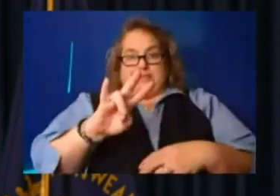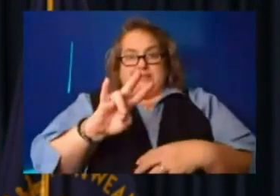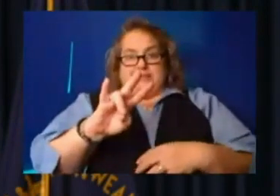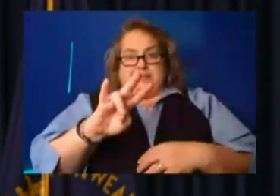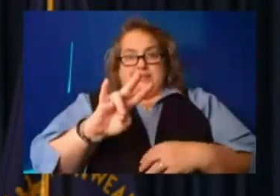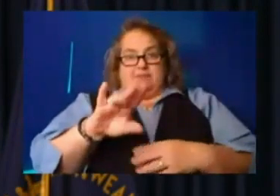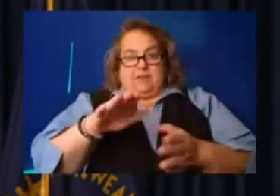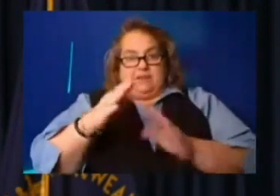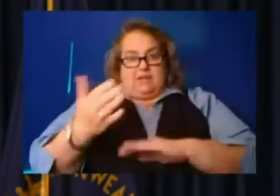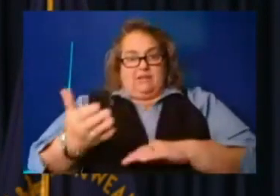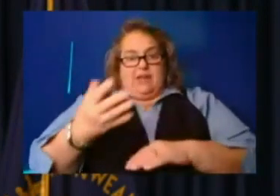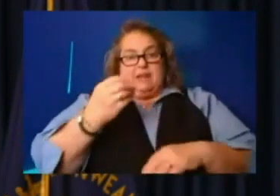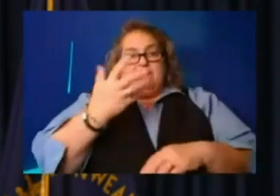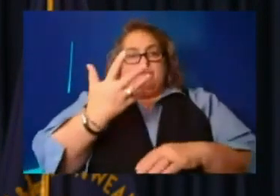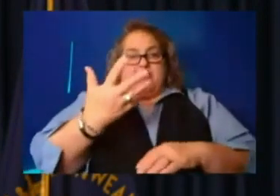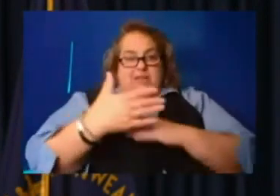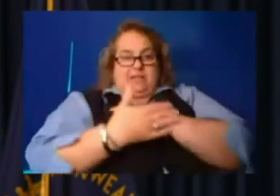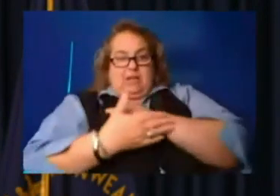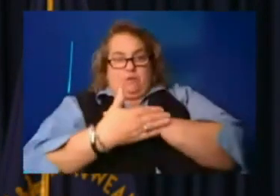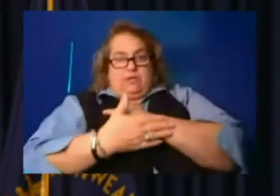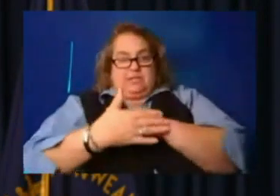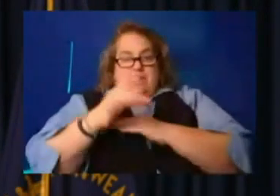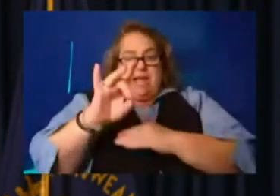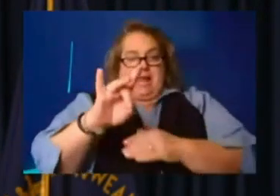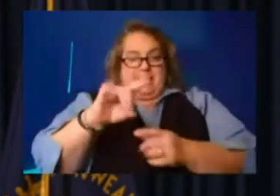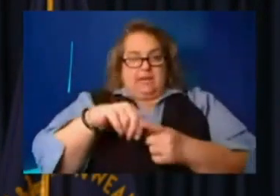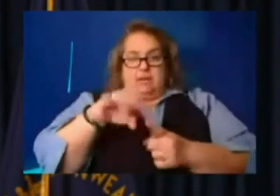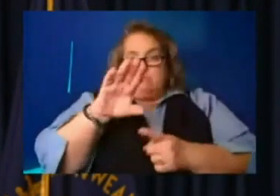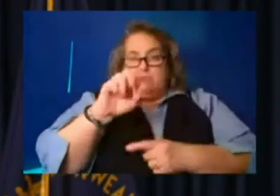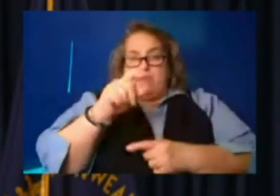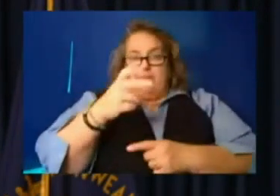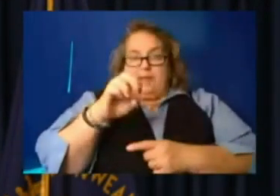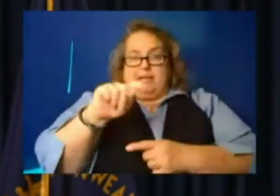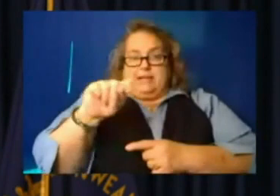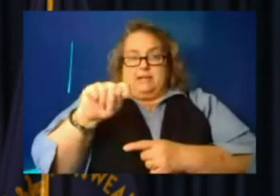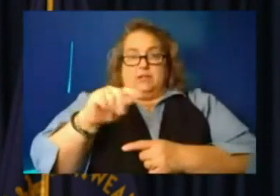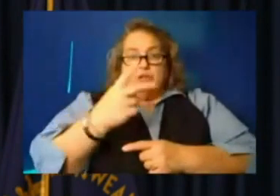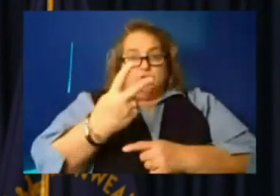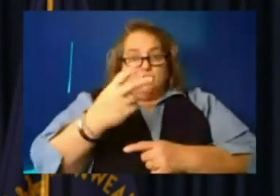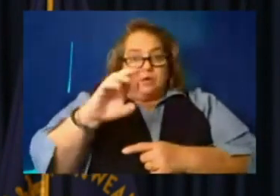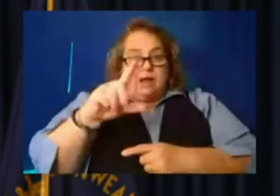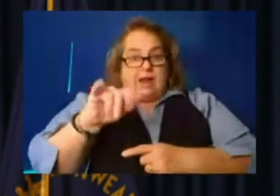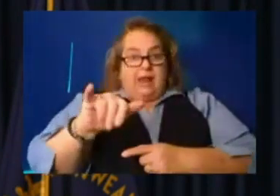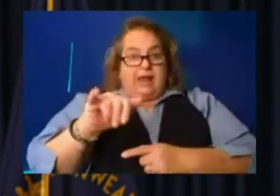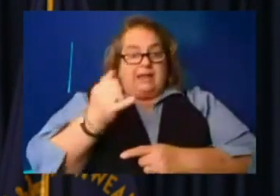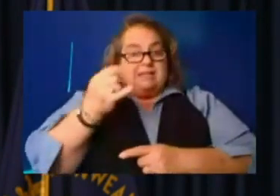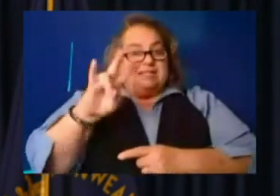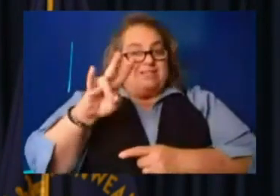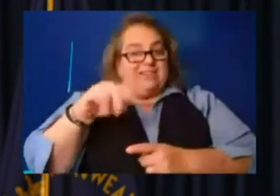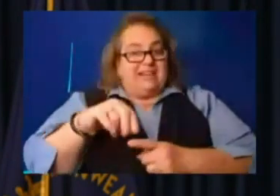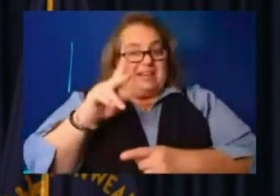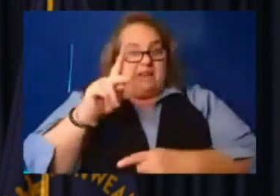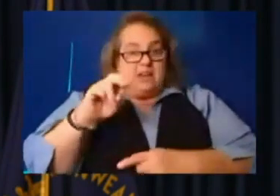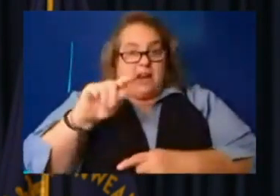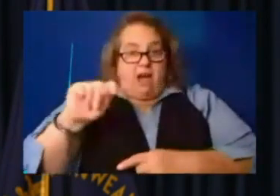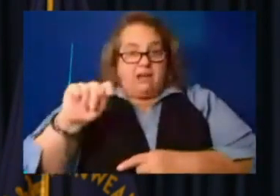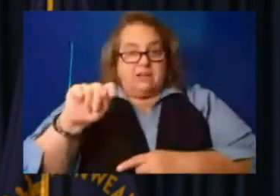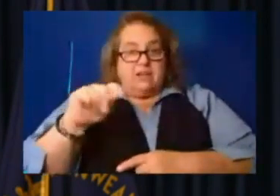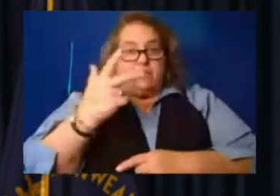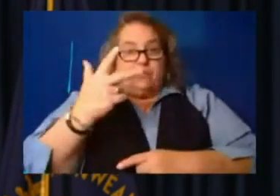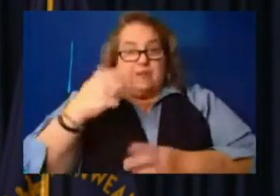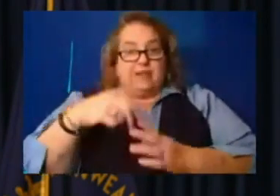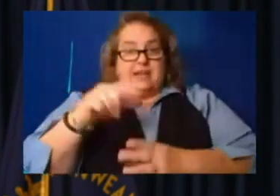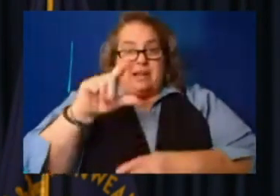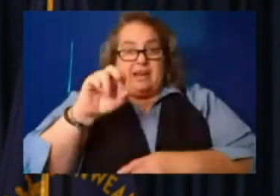five counties, eight in breath it, two in clay, 17 and not three in Letcher and seven